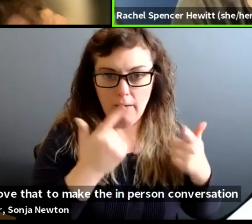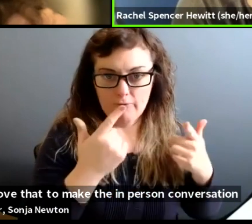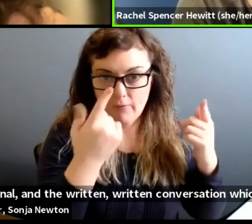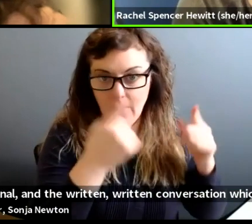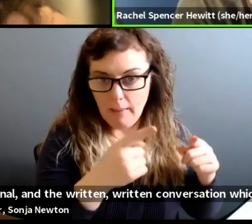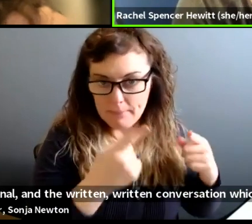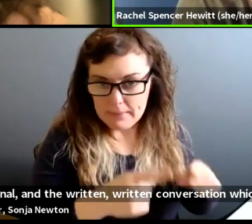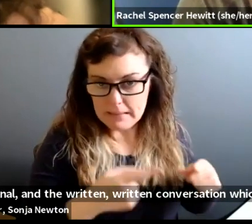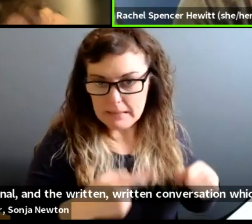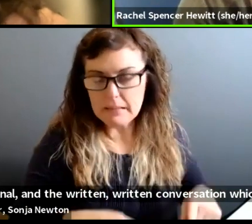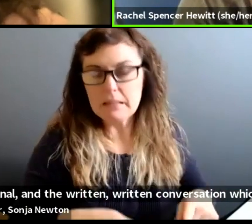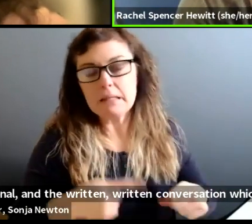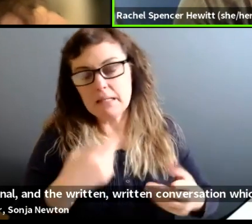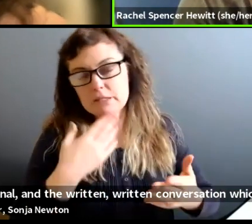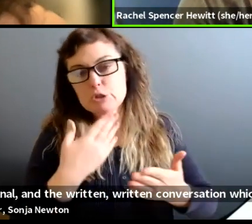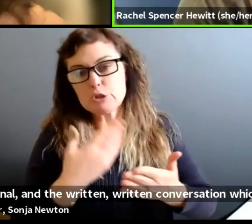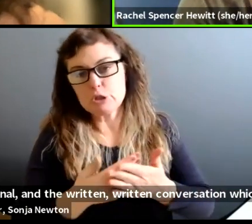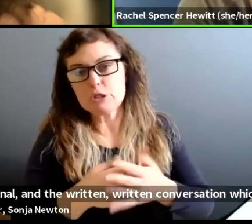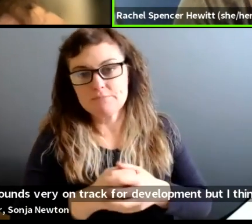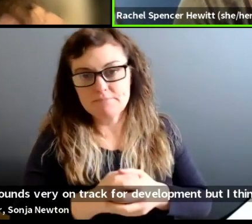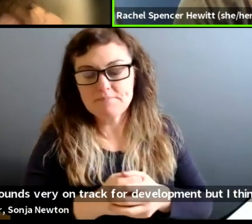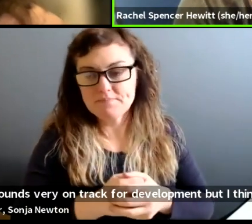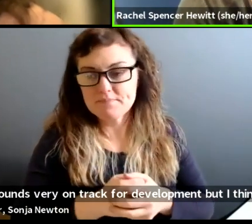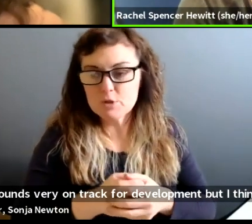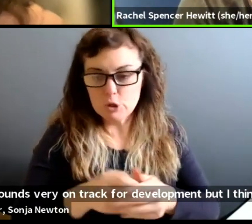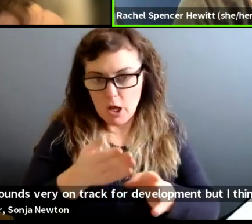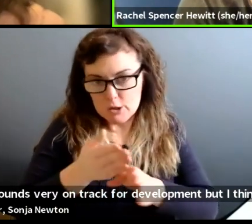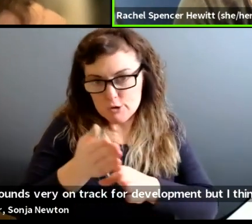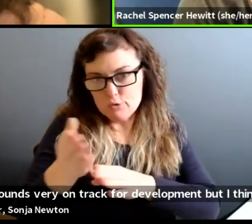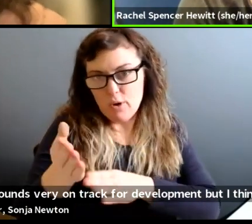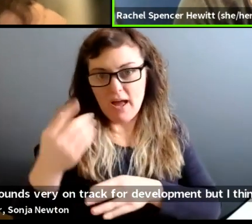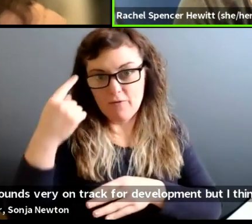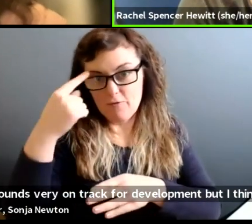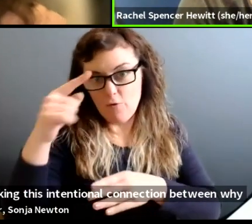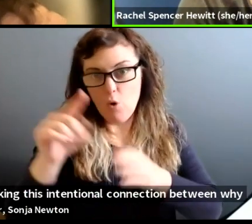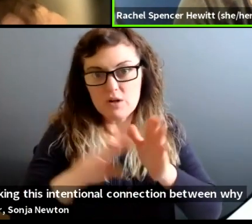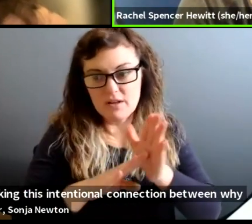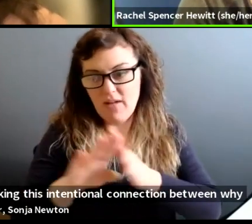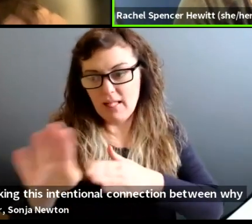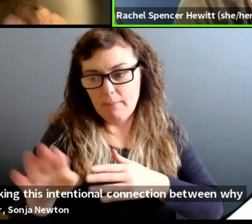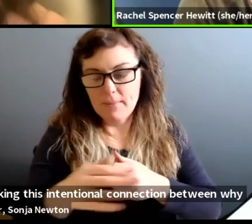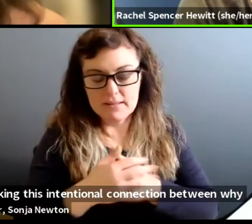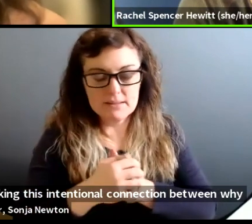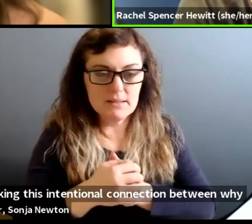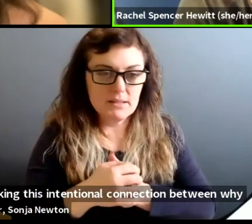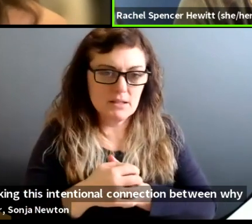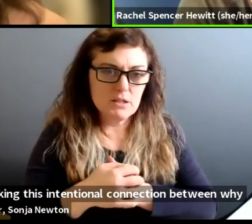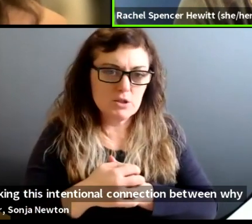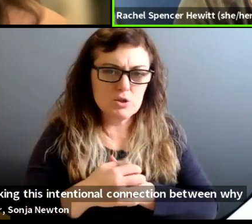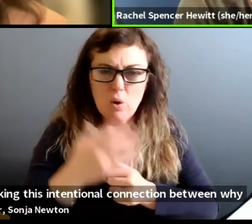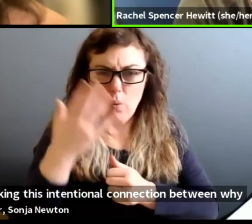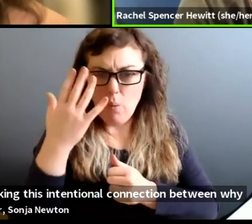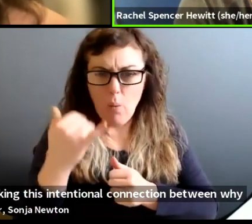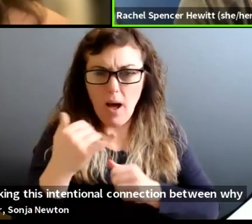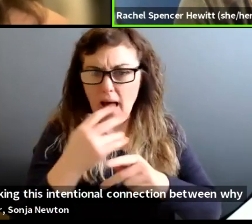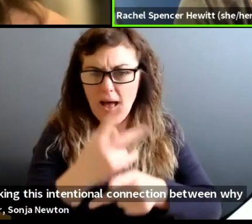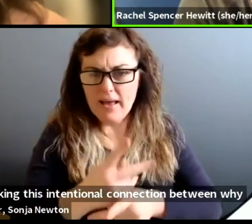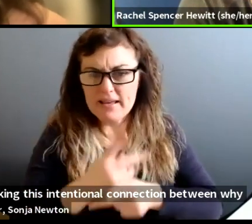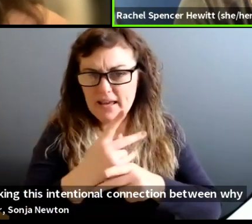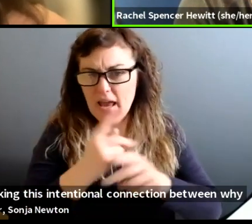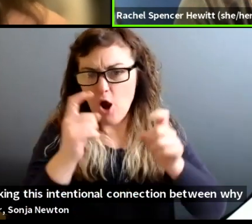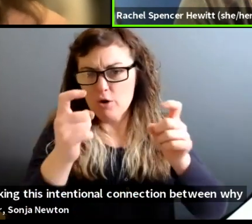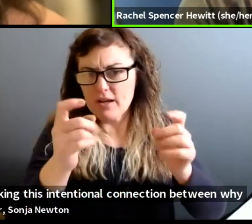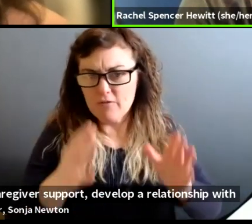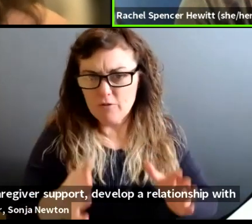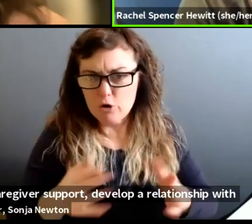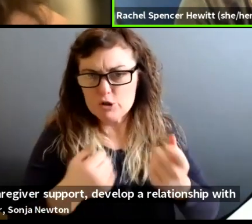development, but I think making this intentional connection between why caregiver support develop a relationship with the person you're talking